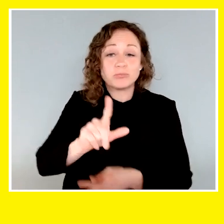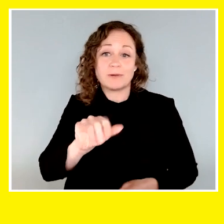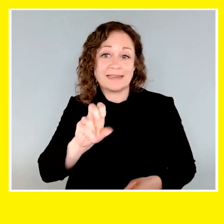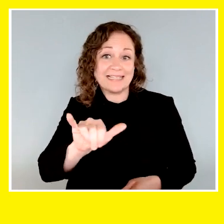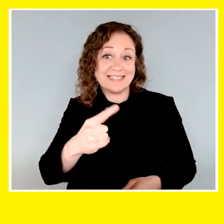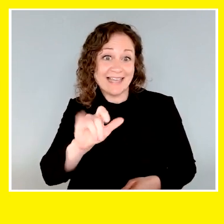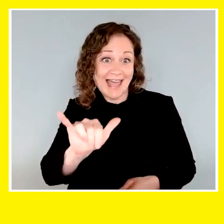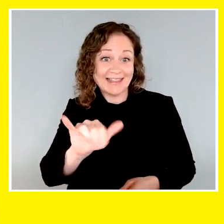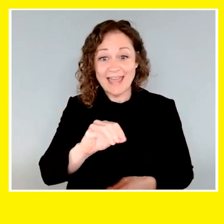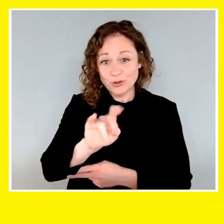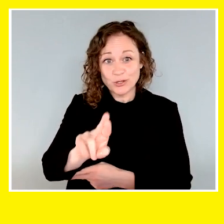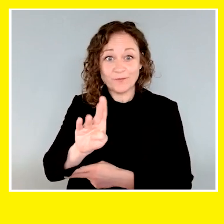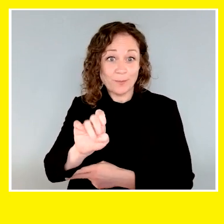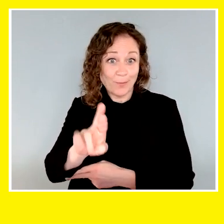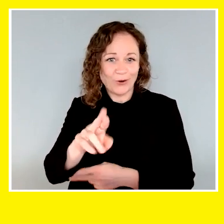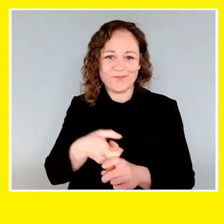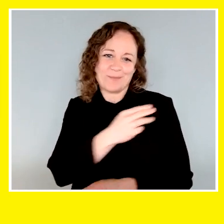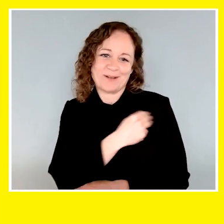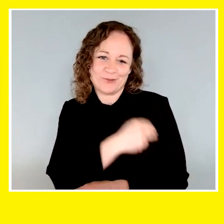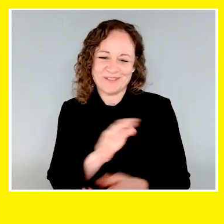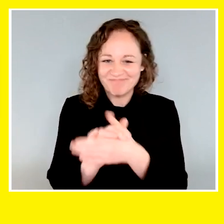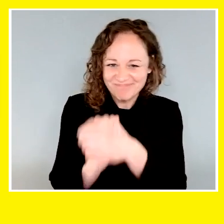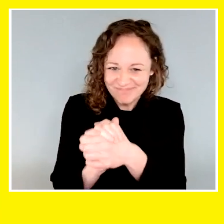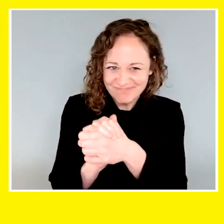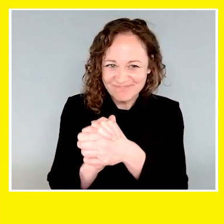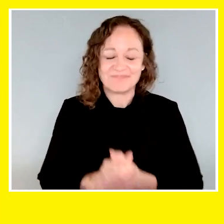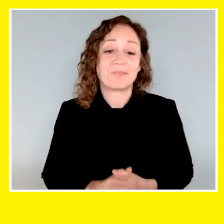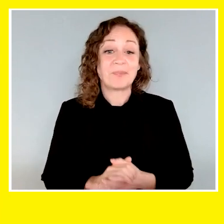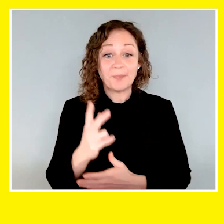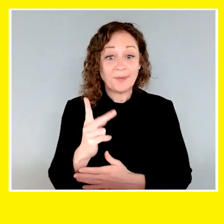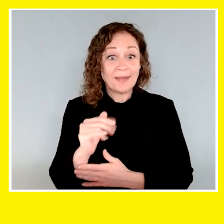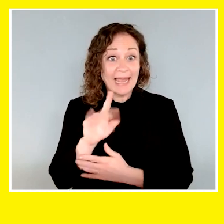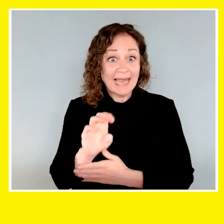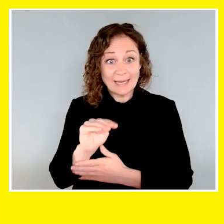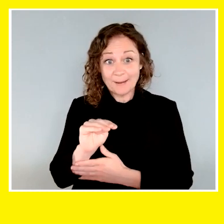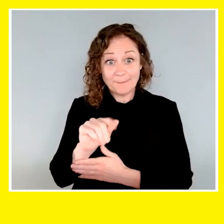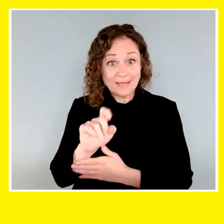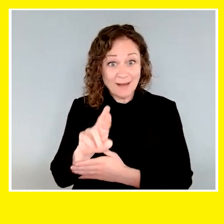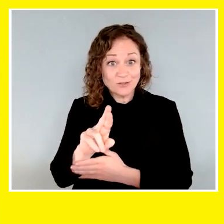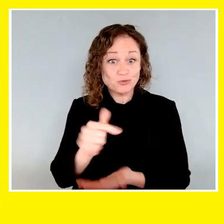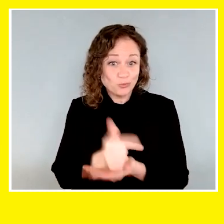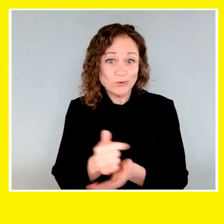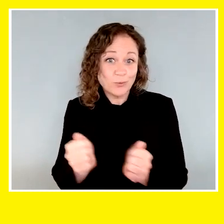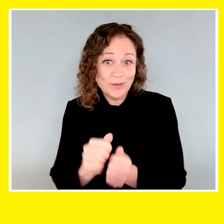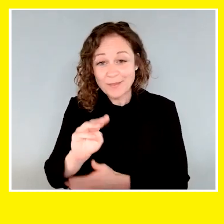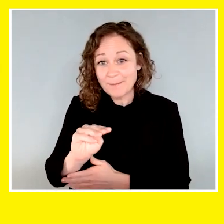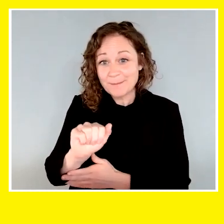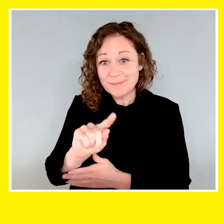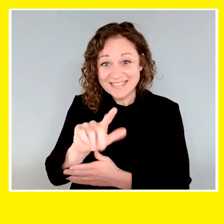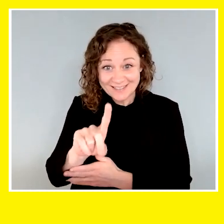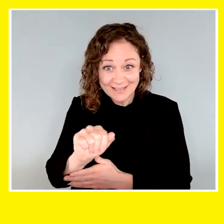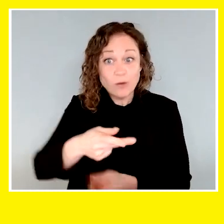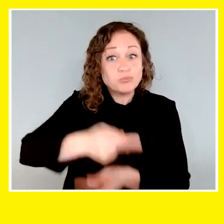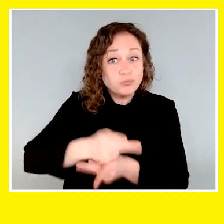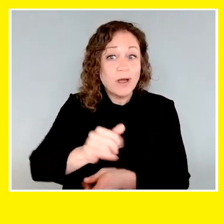Barker in Manitoba. Congratulations, Jody and Shadow. Katie McMaster is graduating with Matilda, who was raised by